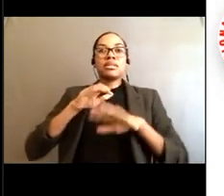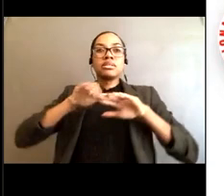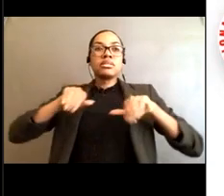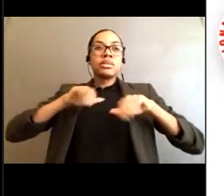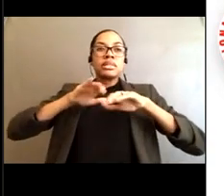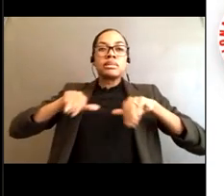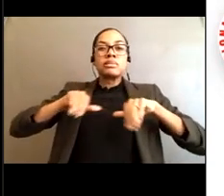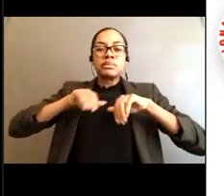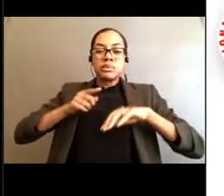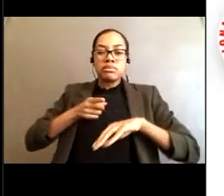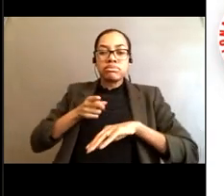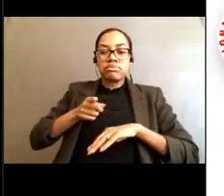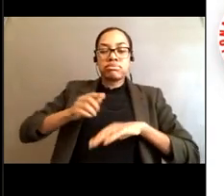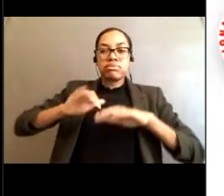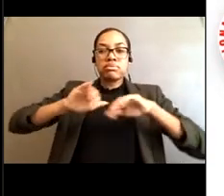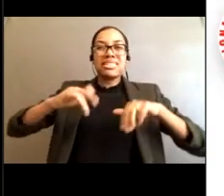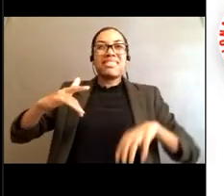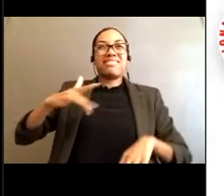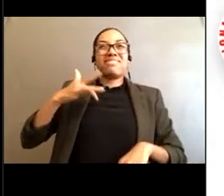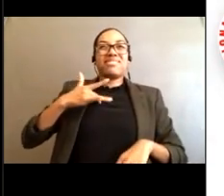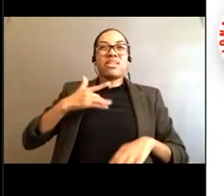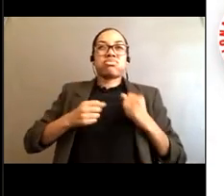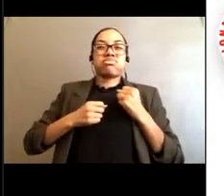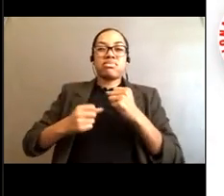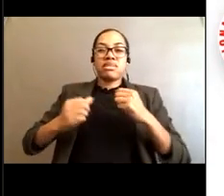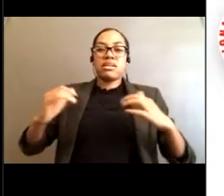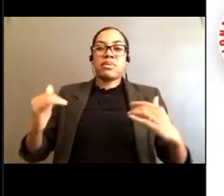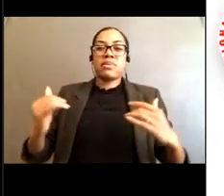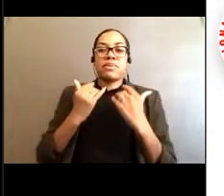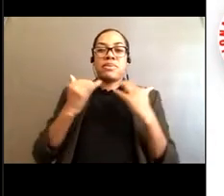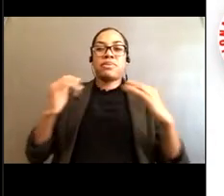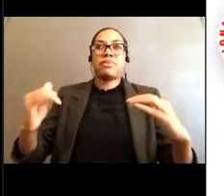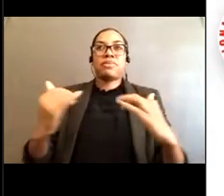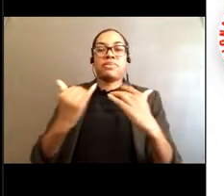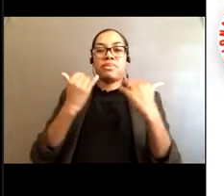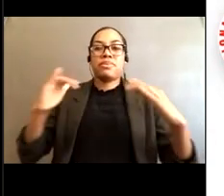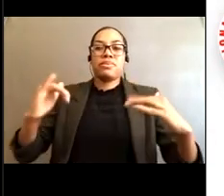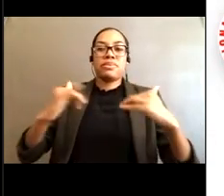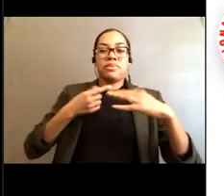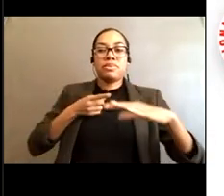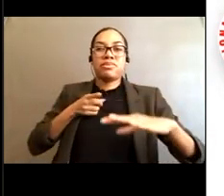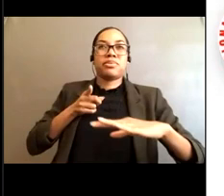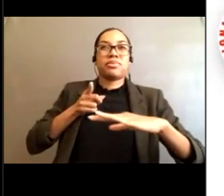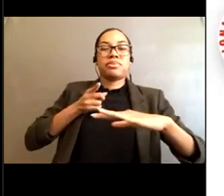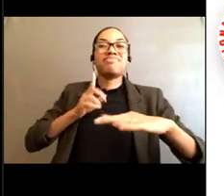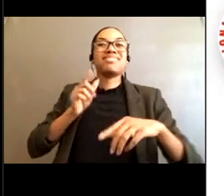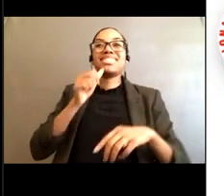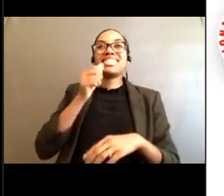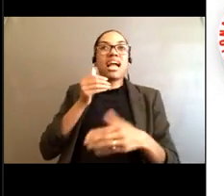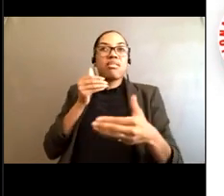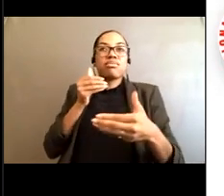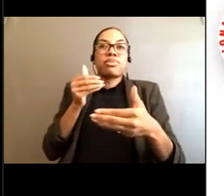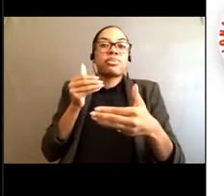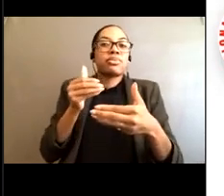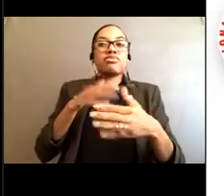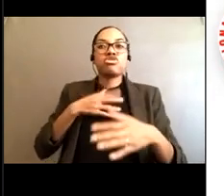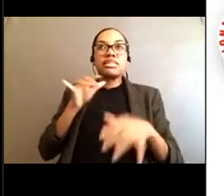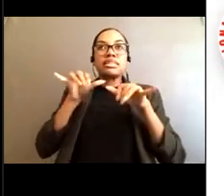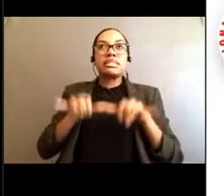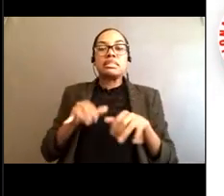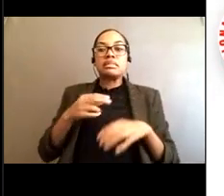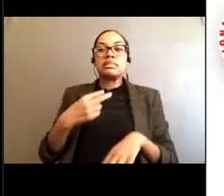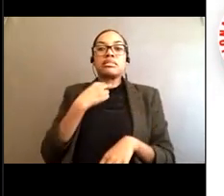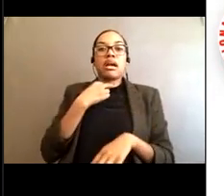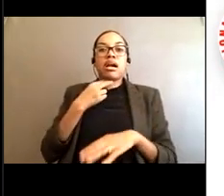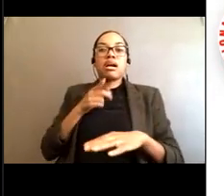They're either countering the current with their swimming and just enough to stay in one spot, but they're not getting any closer to the beach,